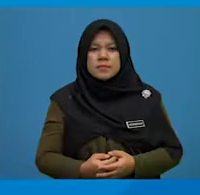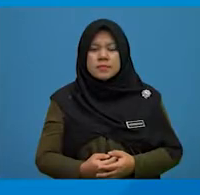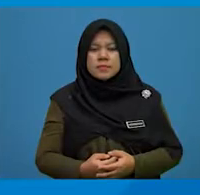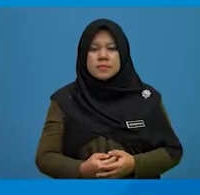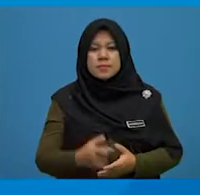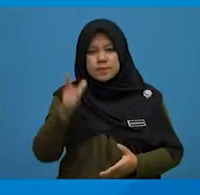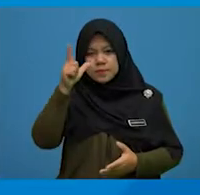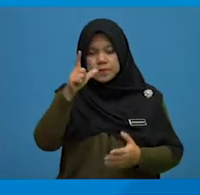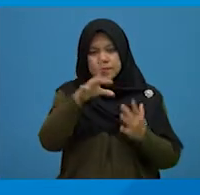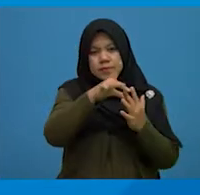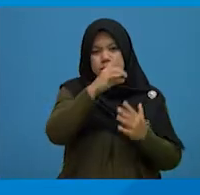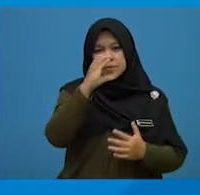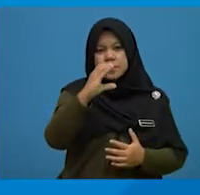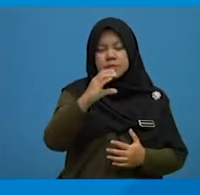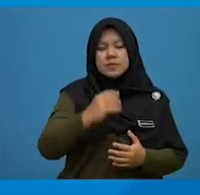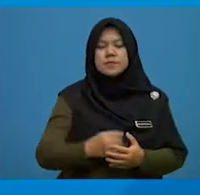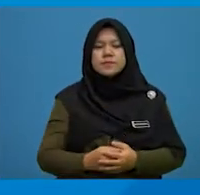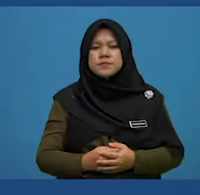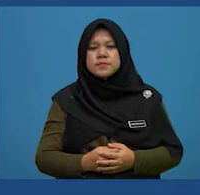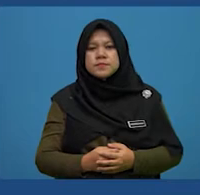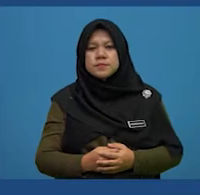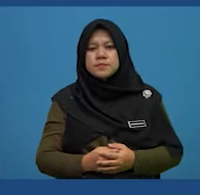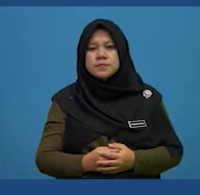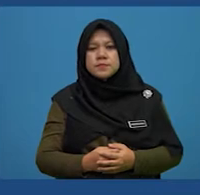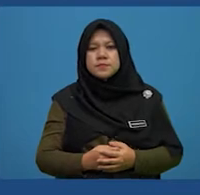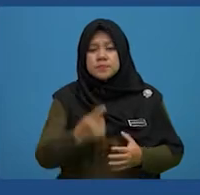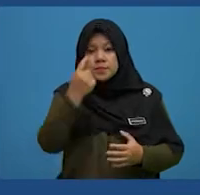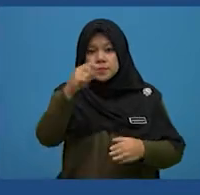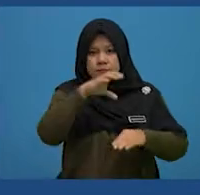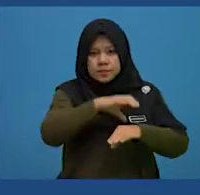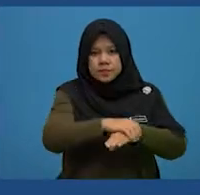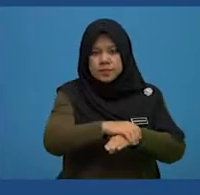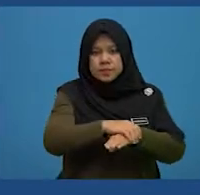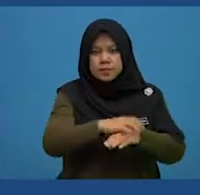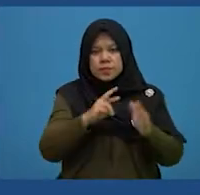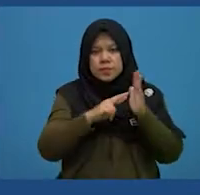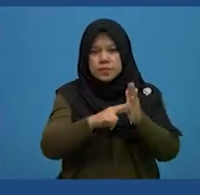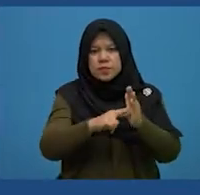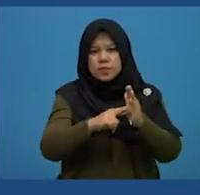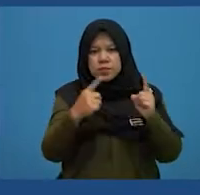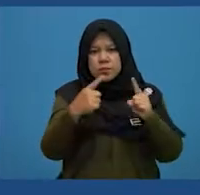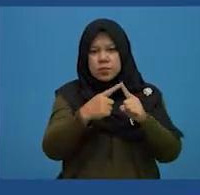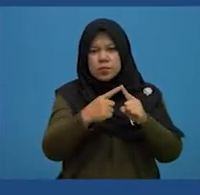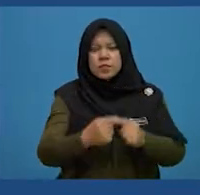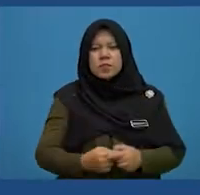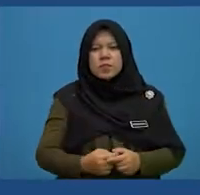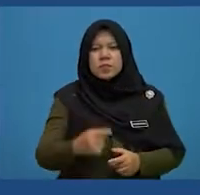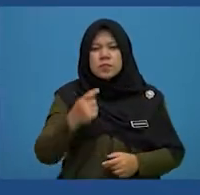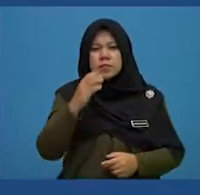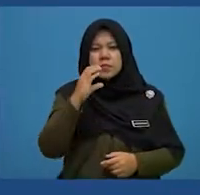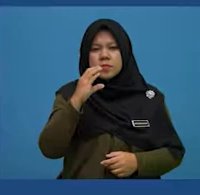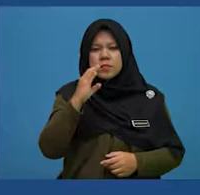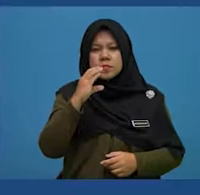Let's look at option C. The phrase, the catch, line five, refers to,